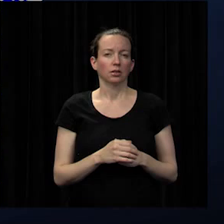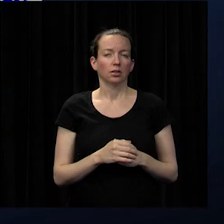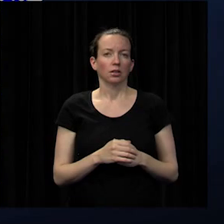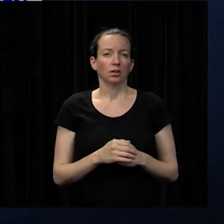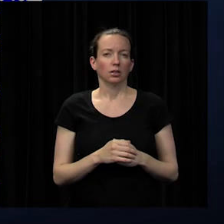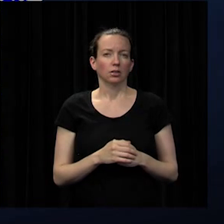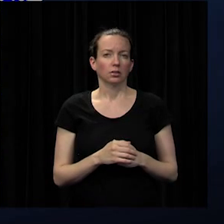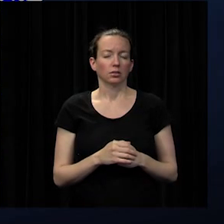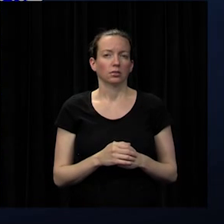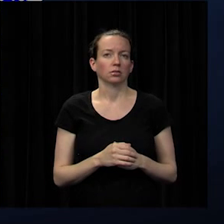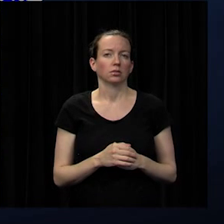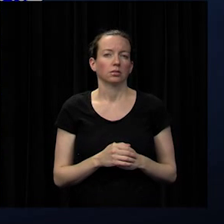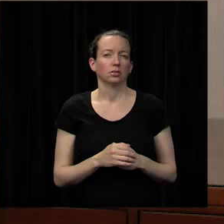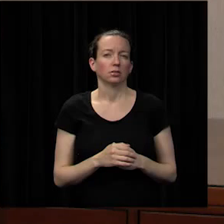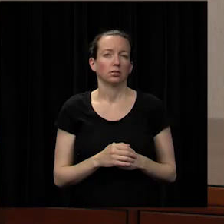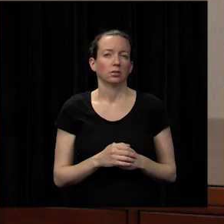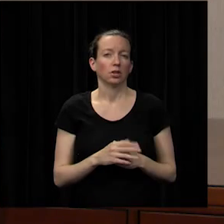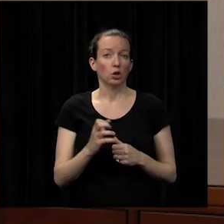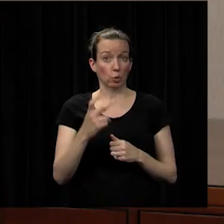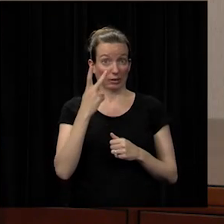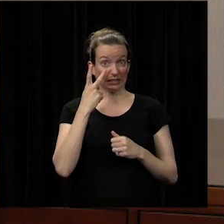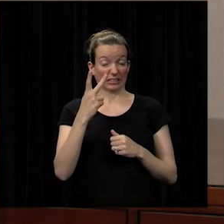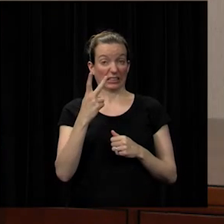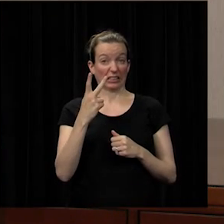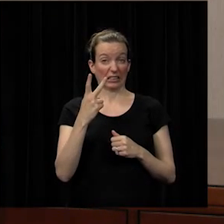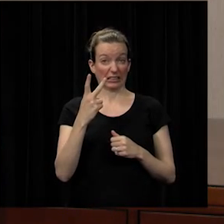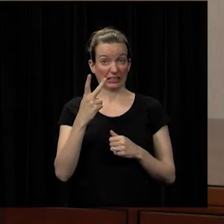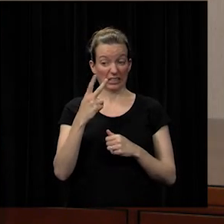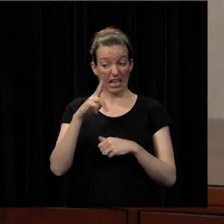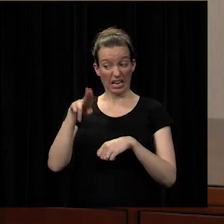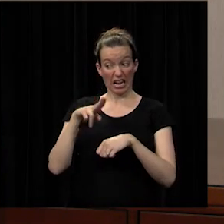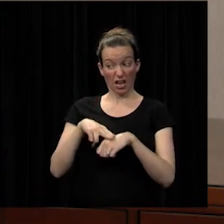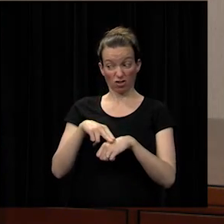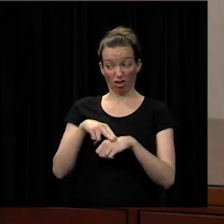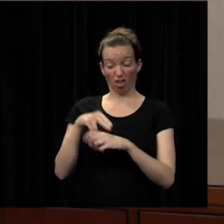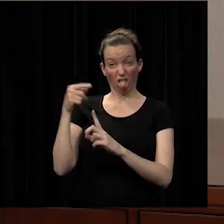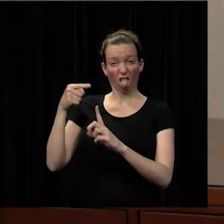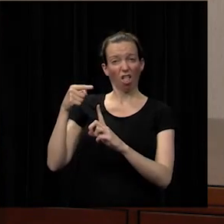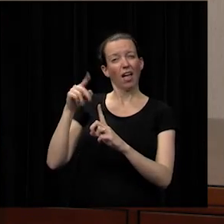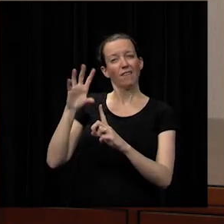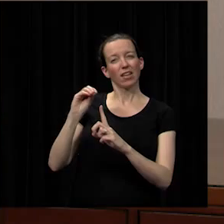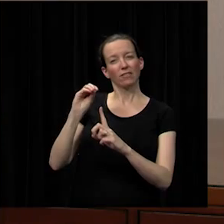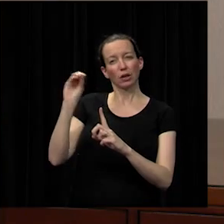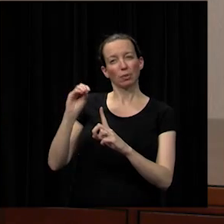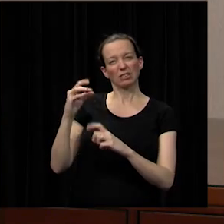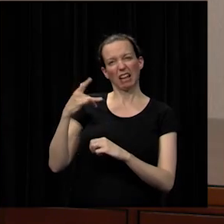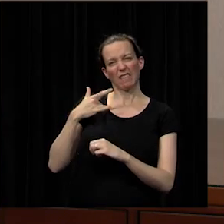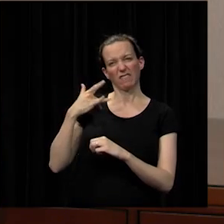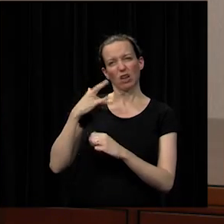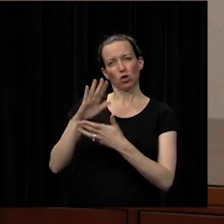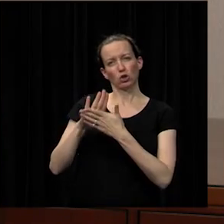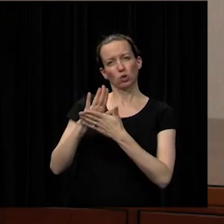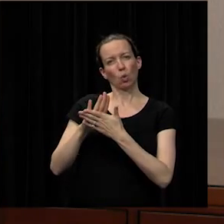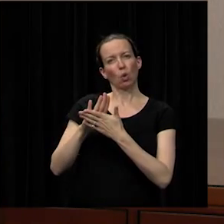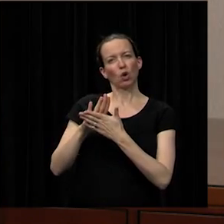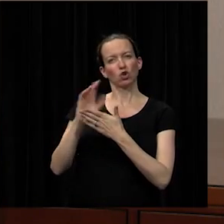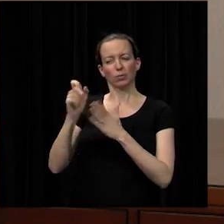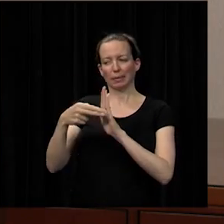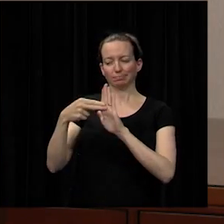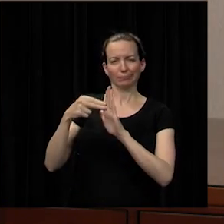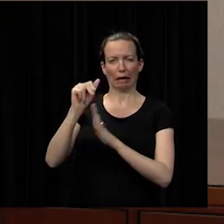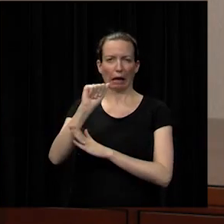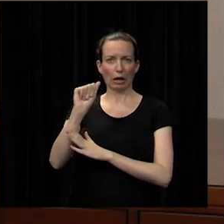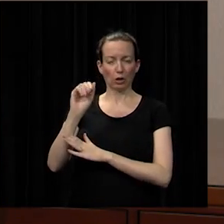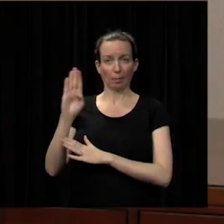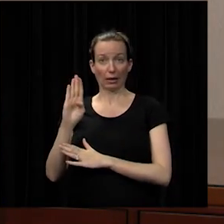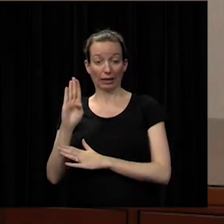audience that answers this nationally 50 percent feel that their school should be rated an a or b ours of